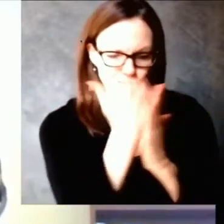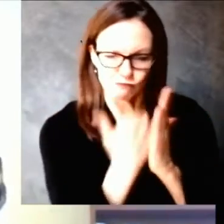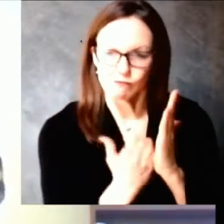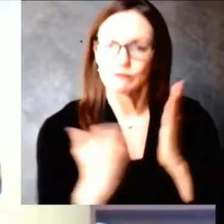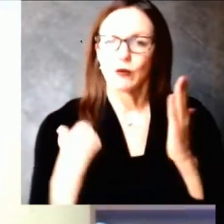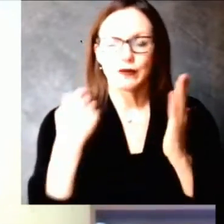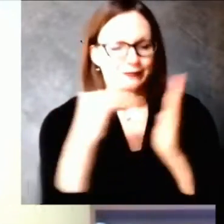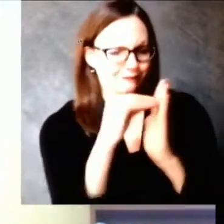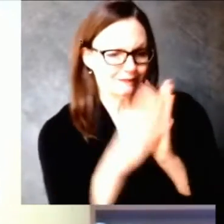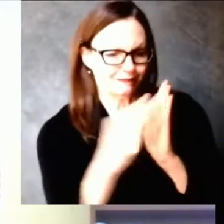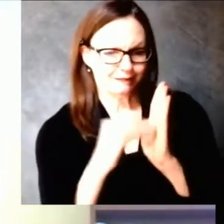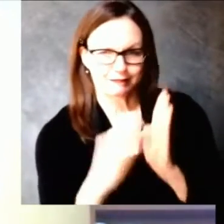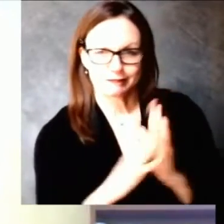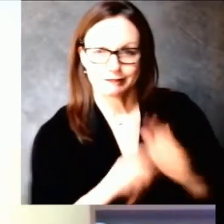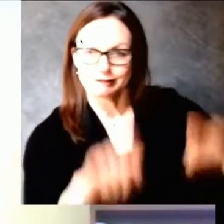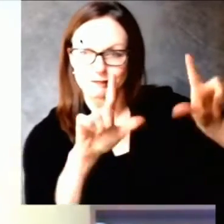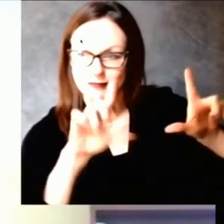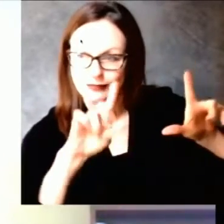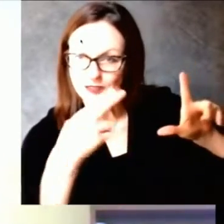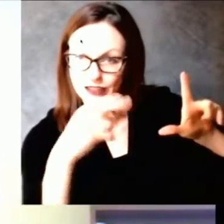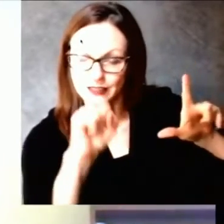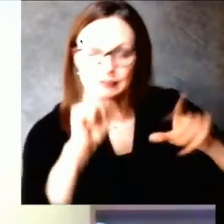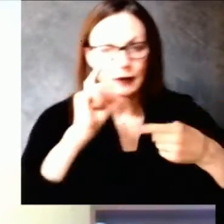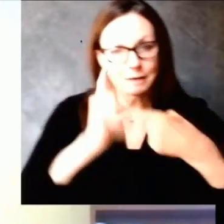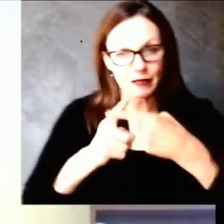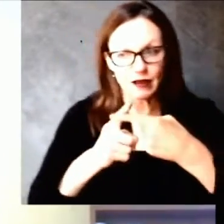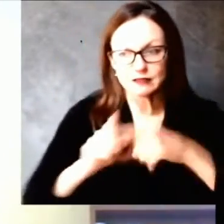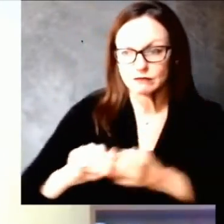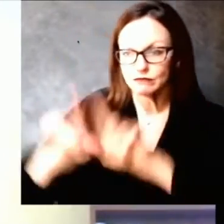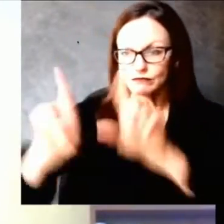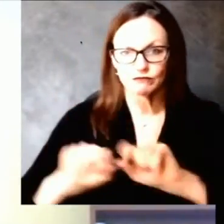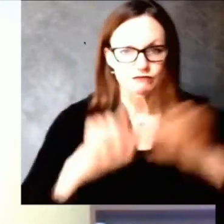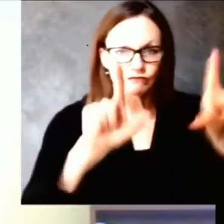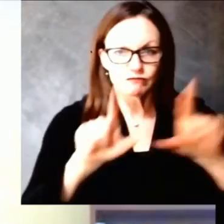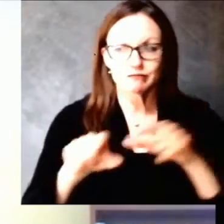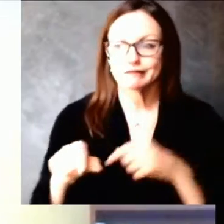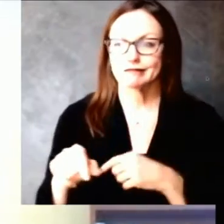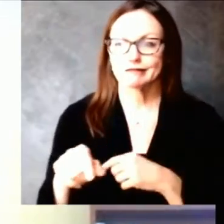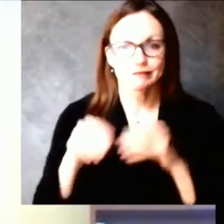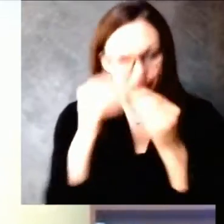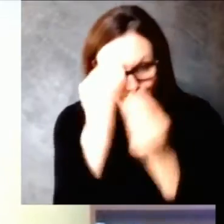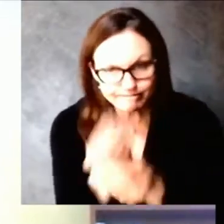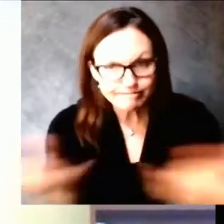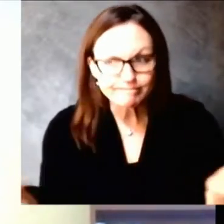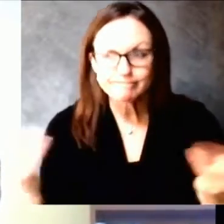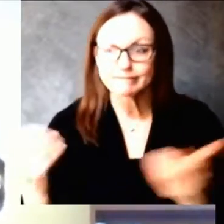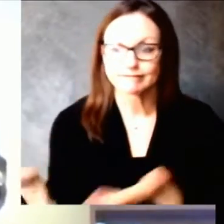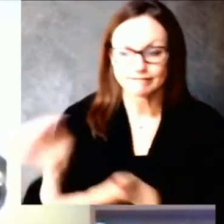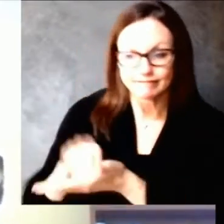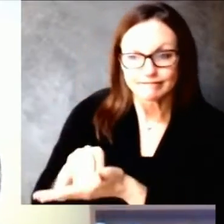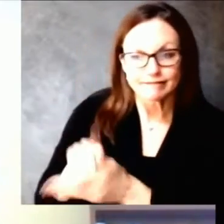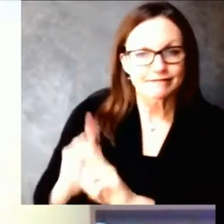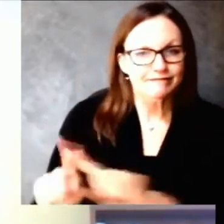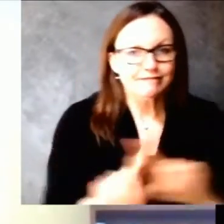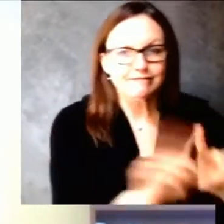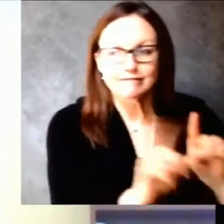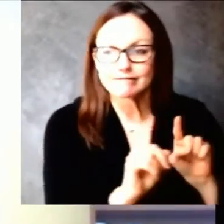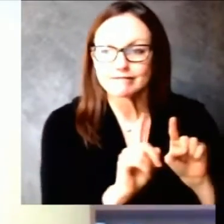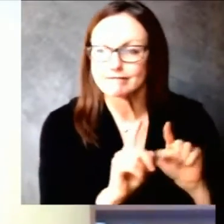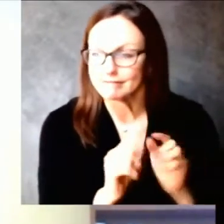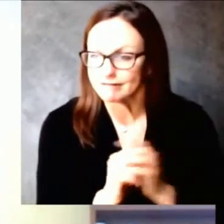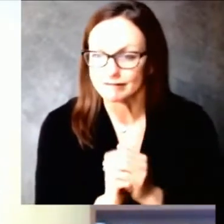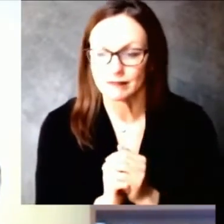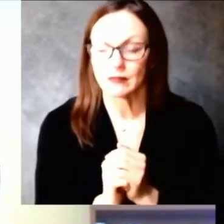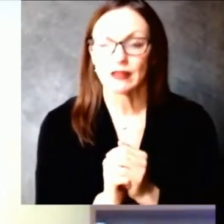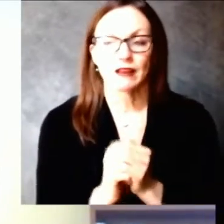all take to protect ourselves, our loved ones and our state. Briefings have been a key way to keep you informed and